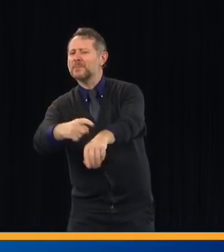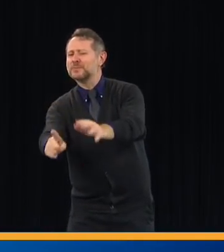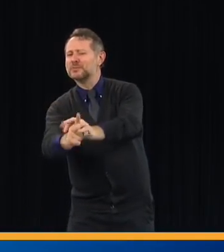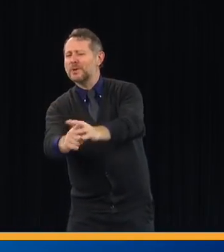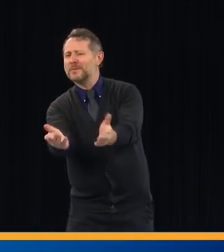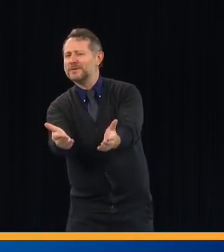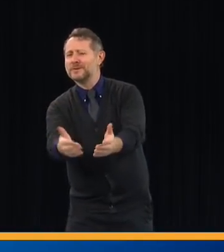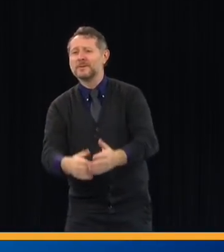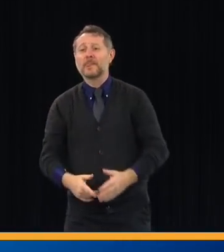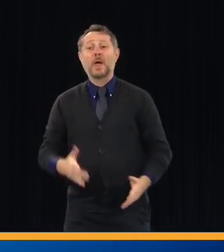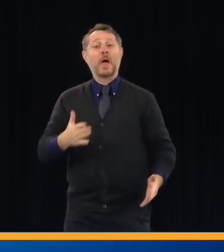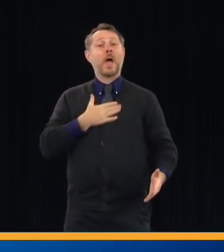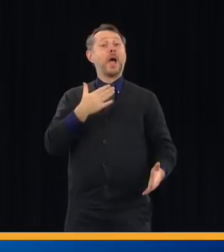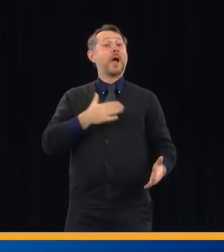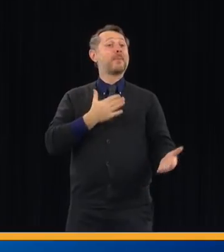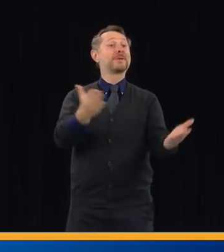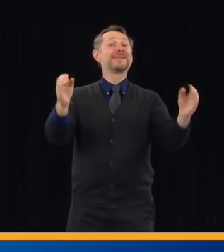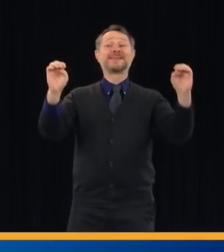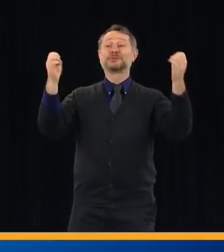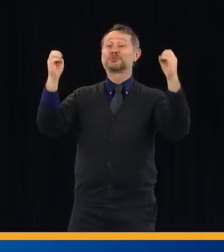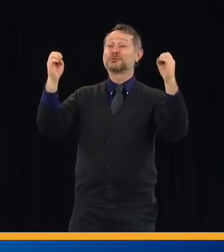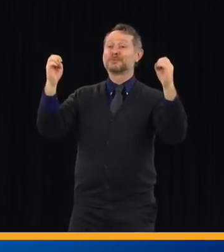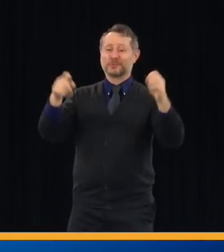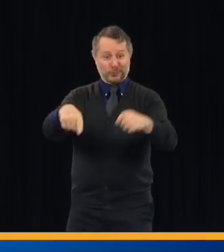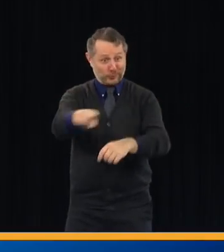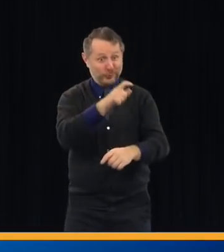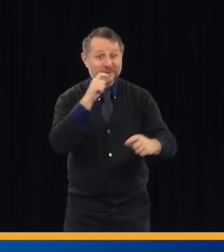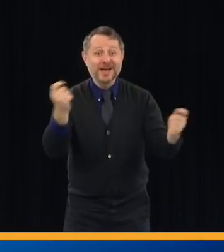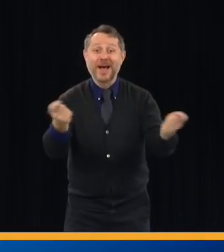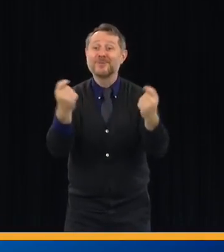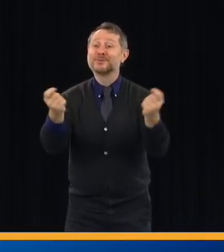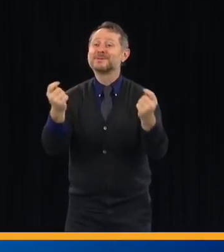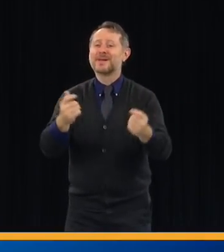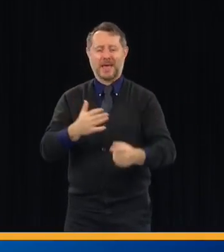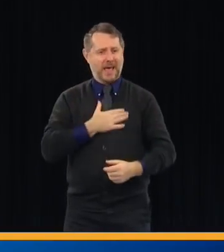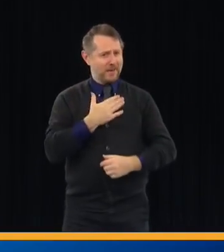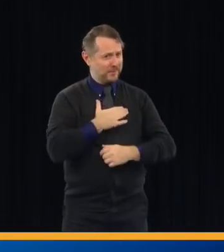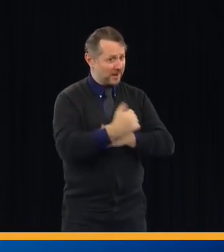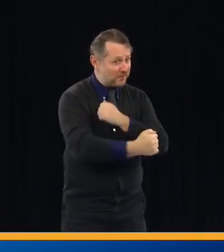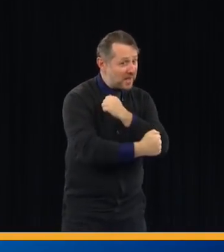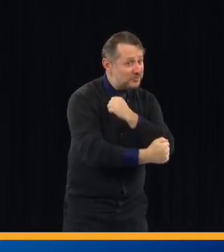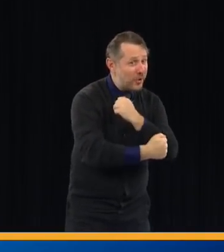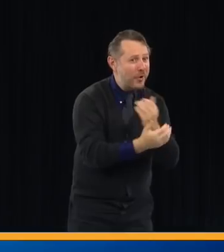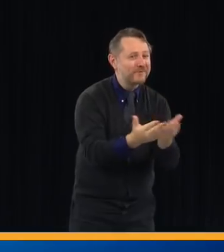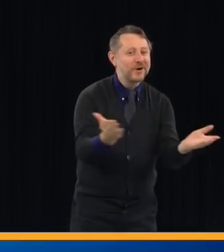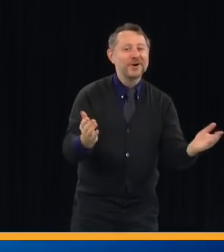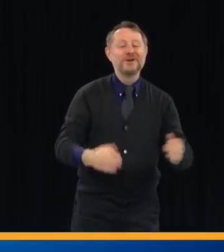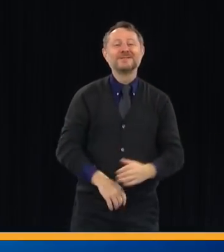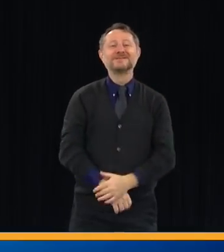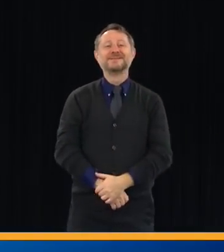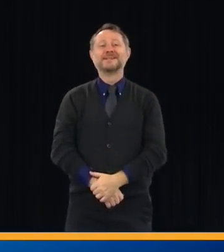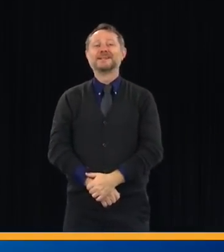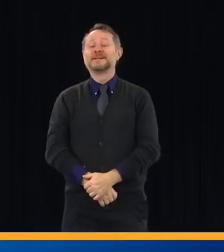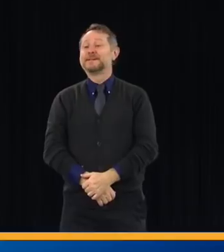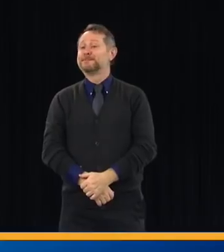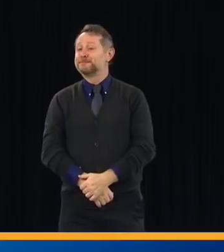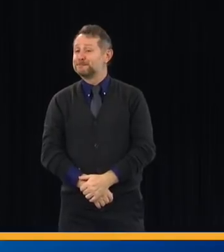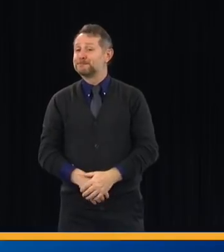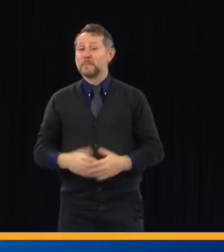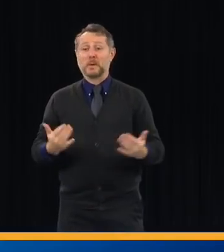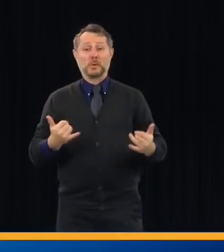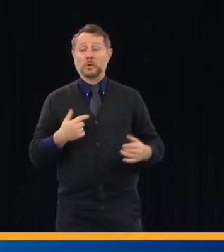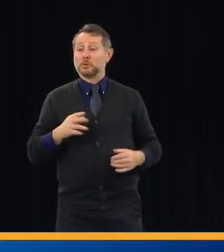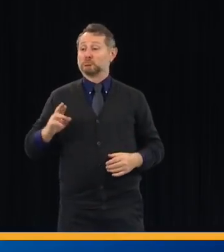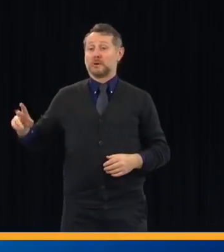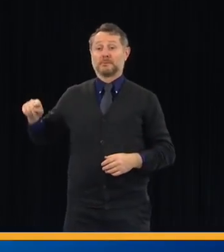Happy Easter for all those celebrating. Happy Passover. Happy Holy Week. To my right we have